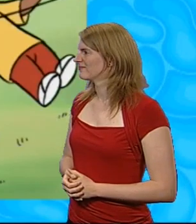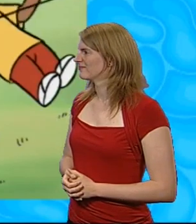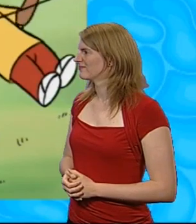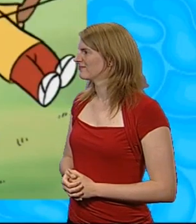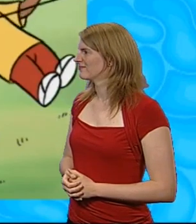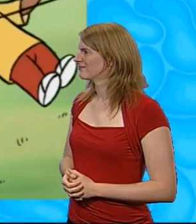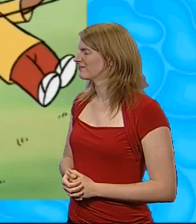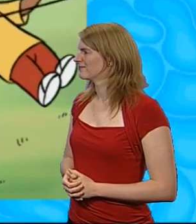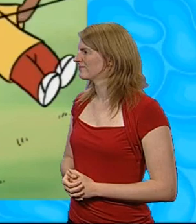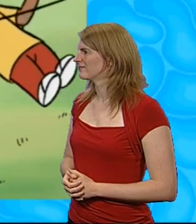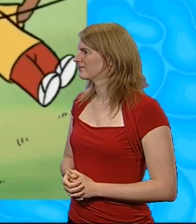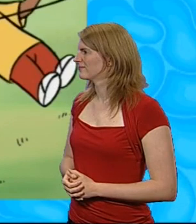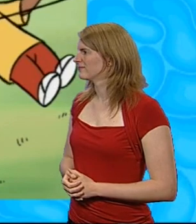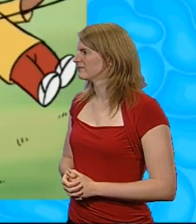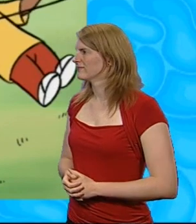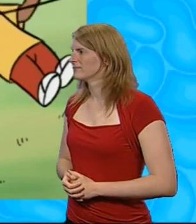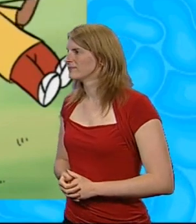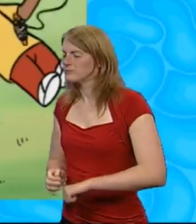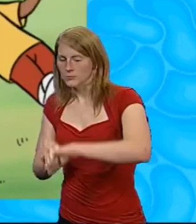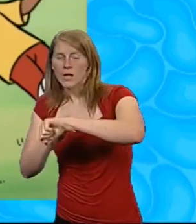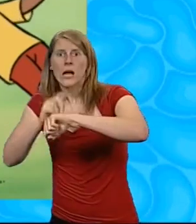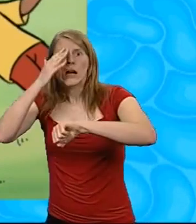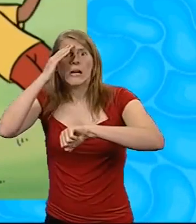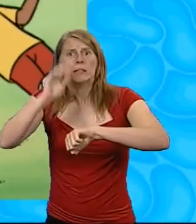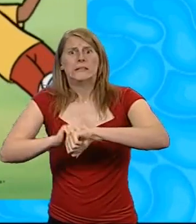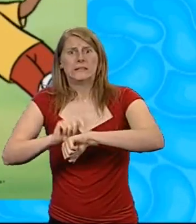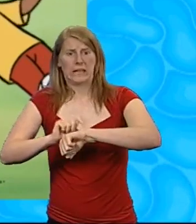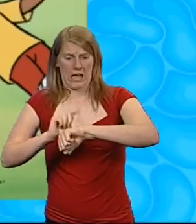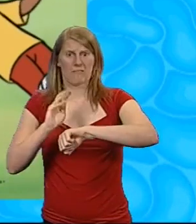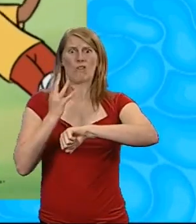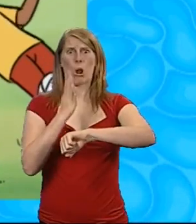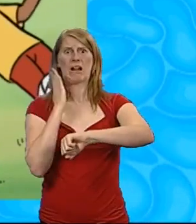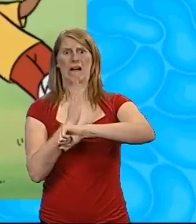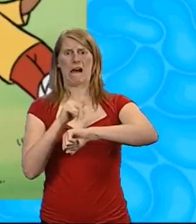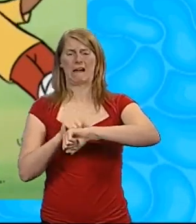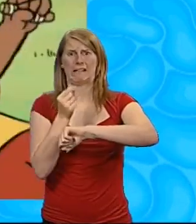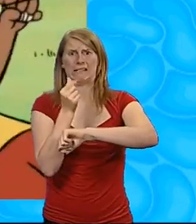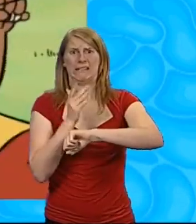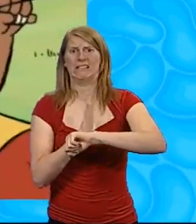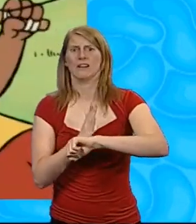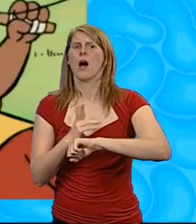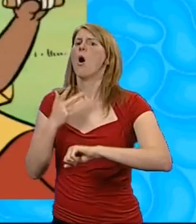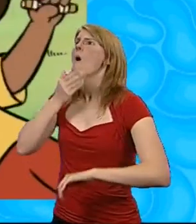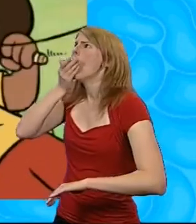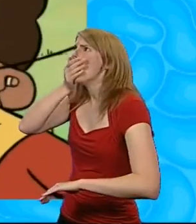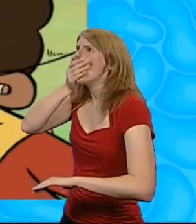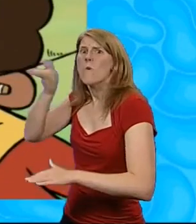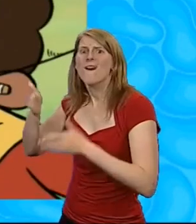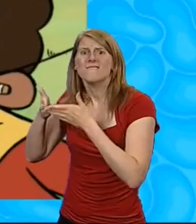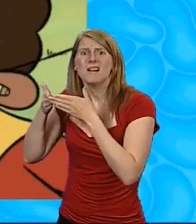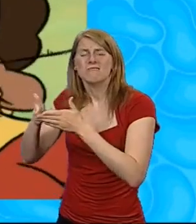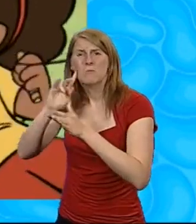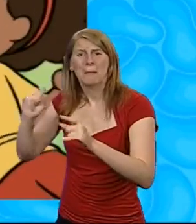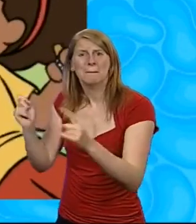Hooray! Hooray! Oh, my goodness. It's almost four o'clock. Oh, no!